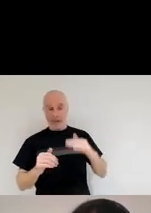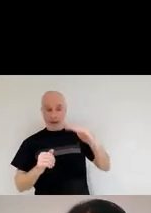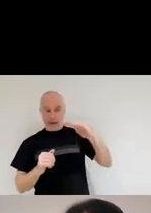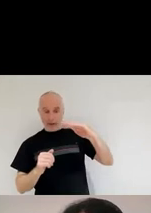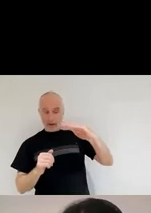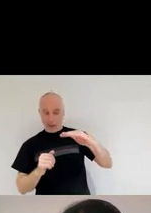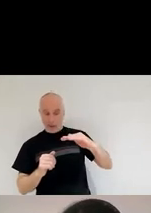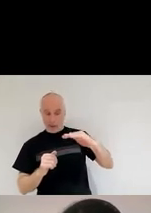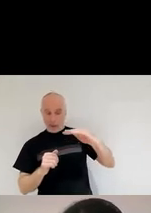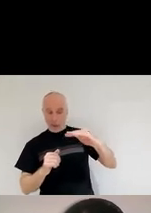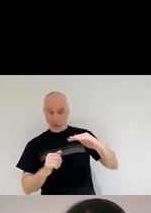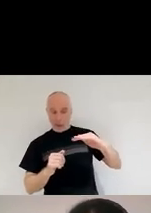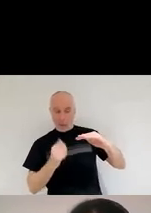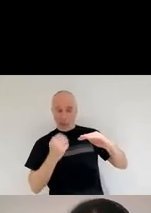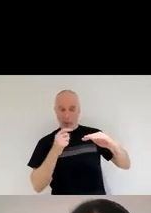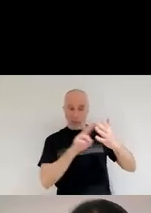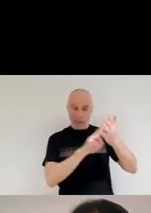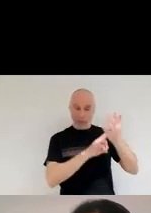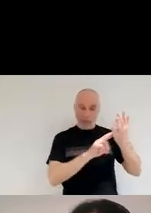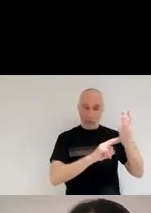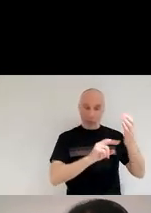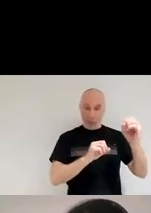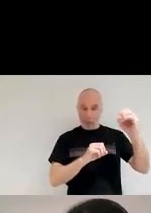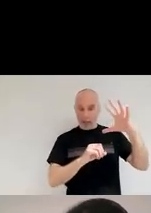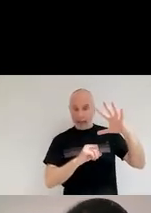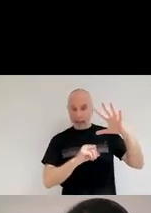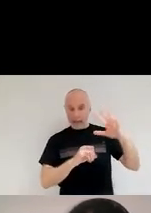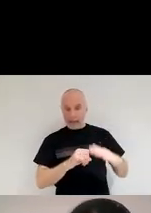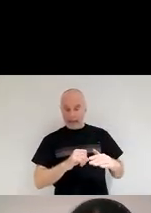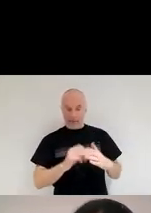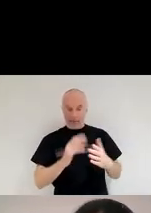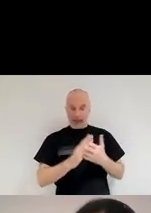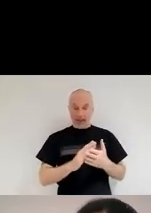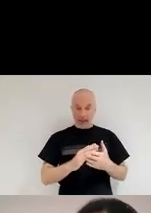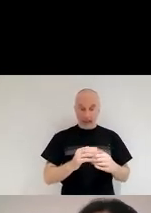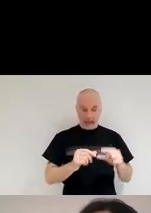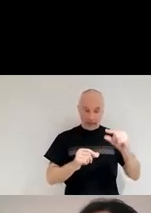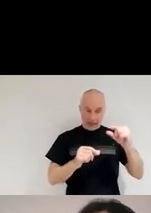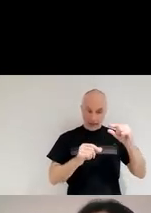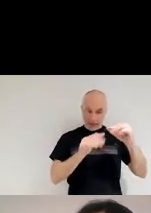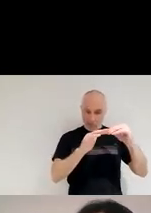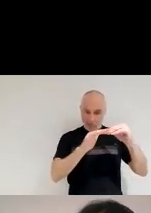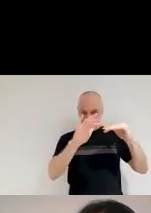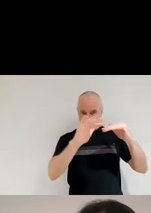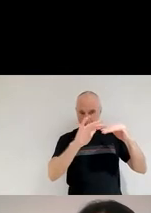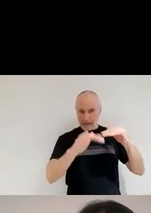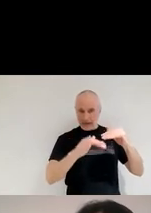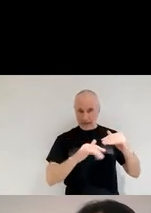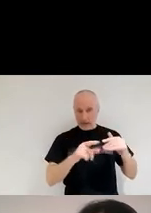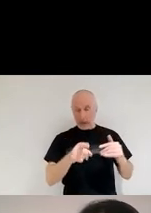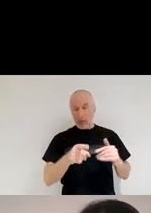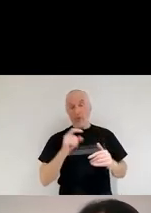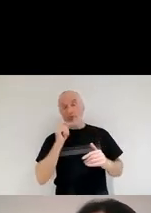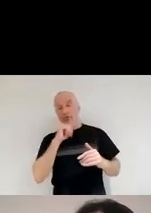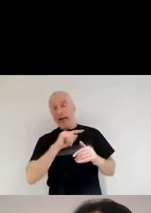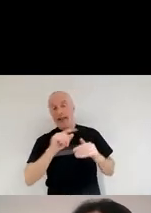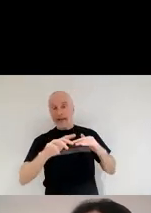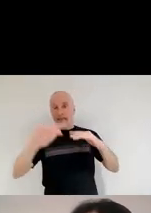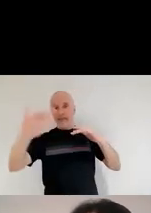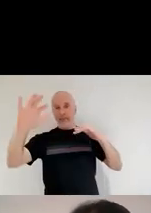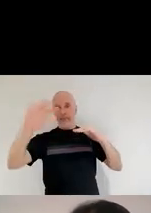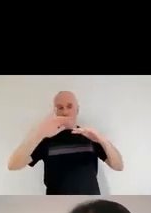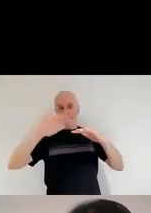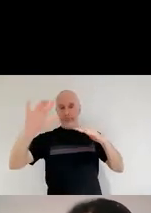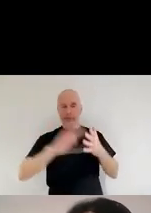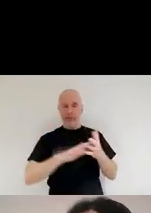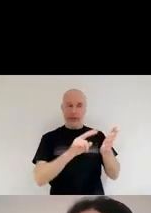than red light. Now, the dust is really tiny, as we just saw. So if you have really tiny wavelengths, things like blue